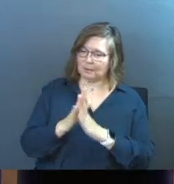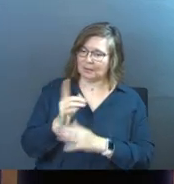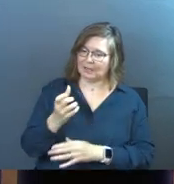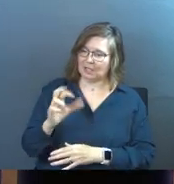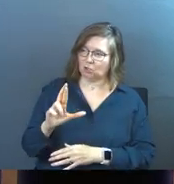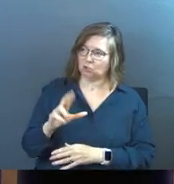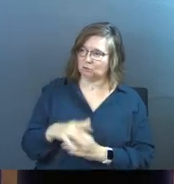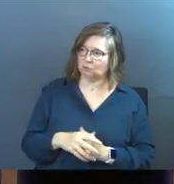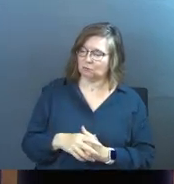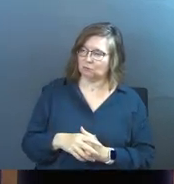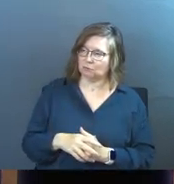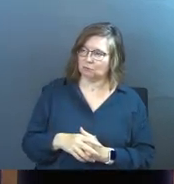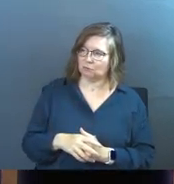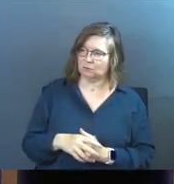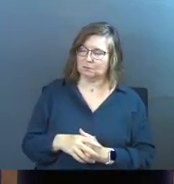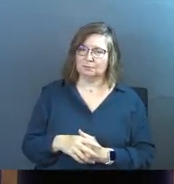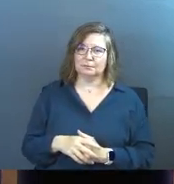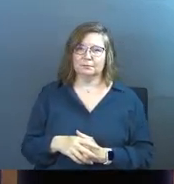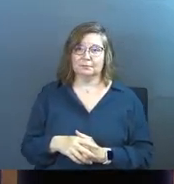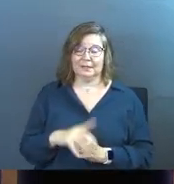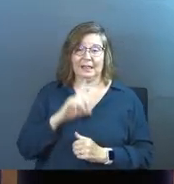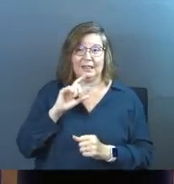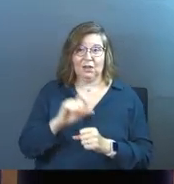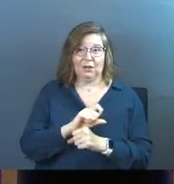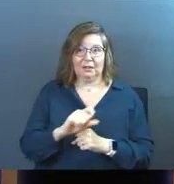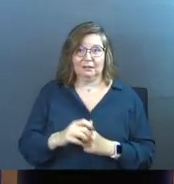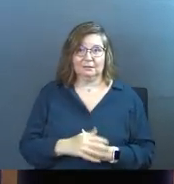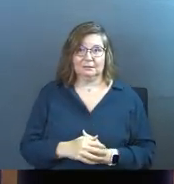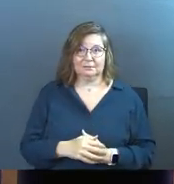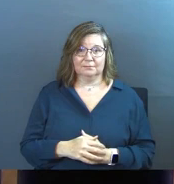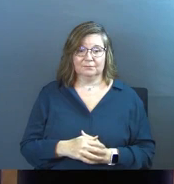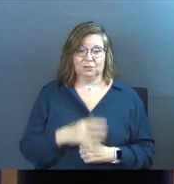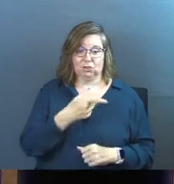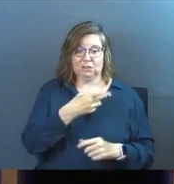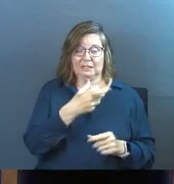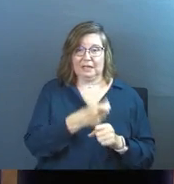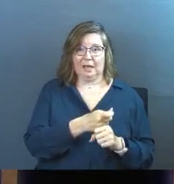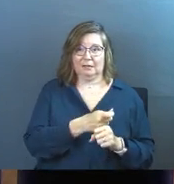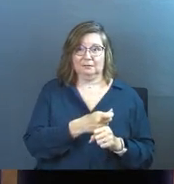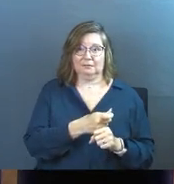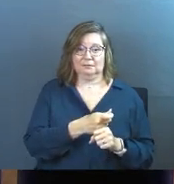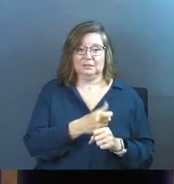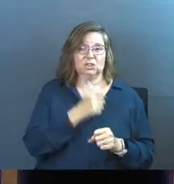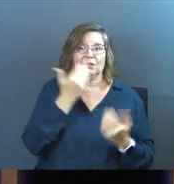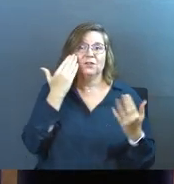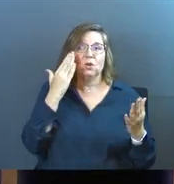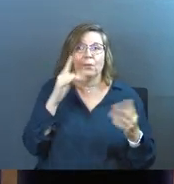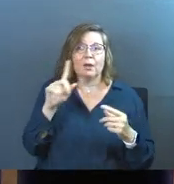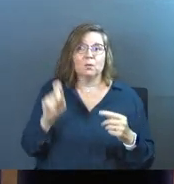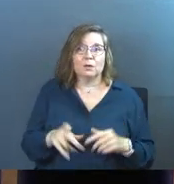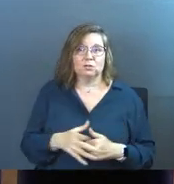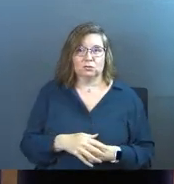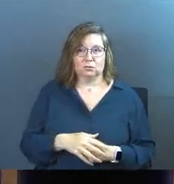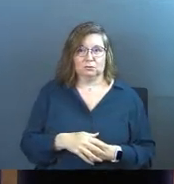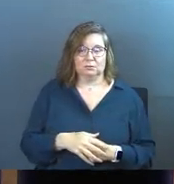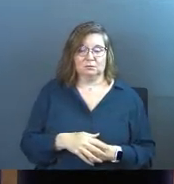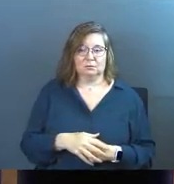to be on the eldership. Literally. She got, she got it. She didn't even know it was a question.